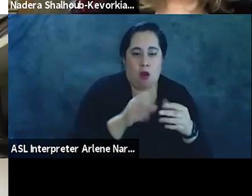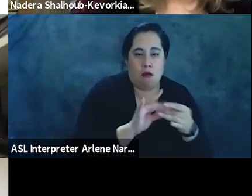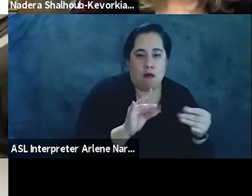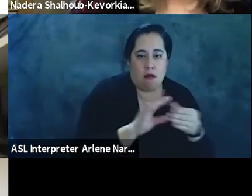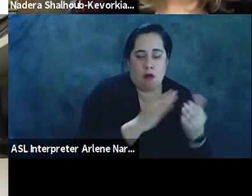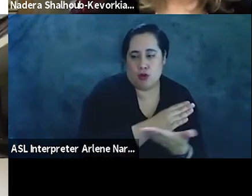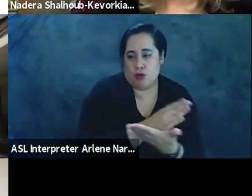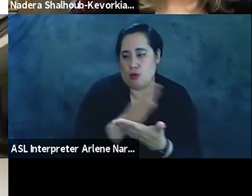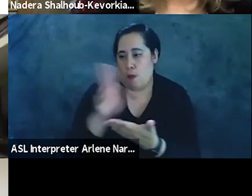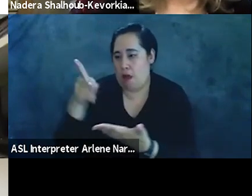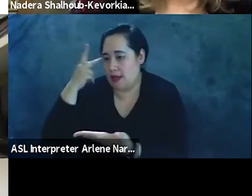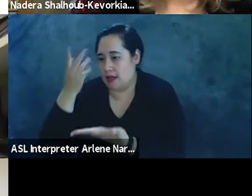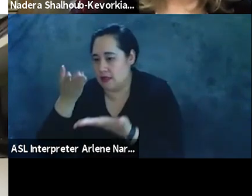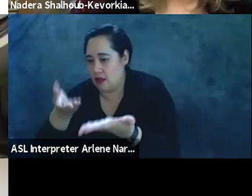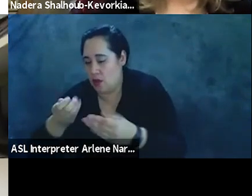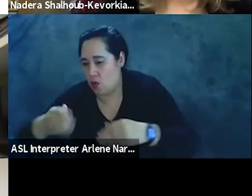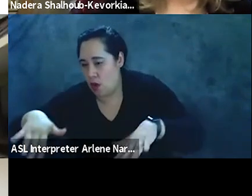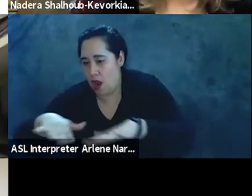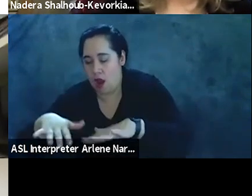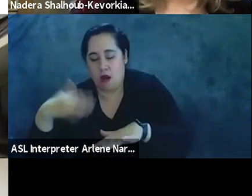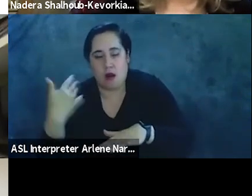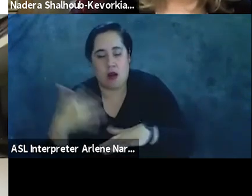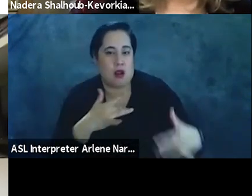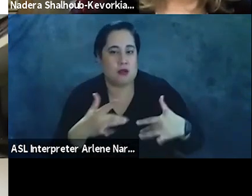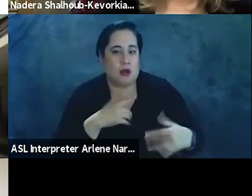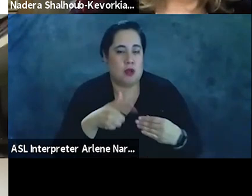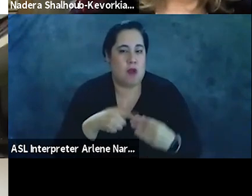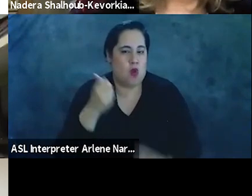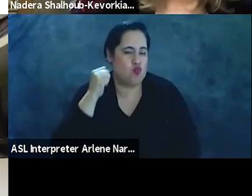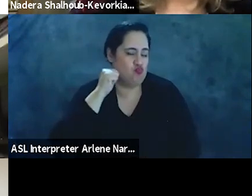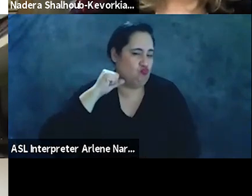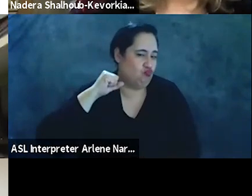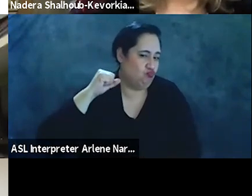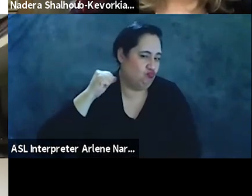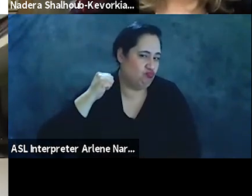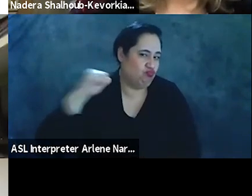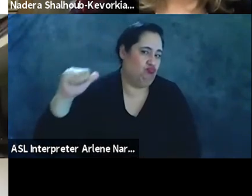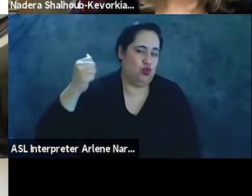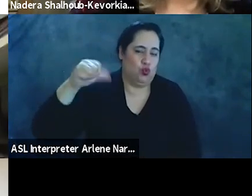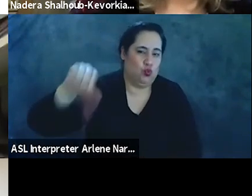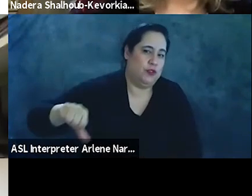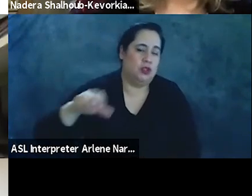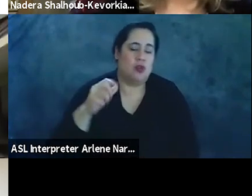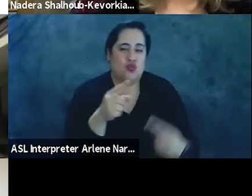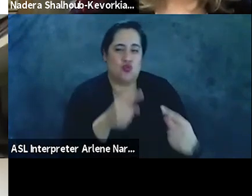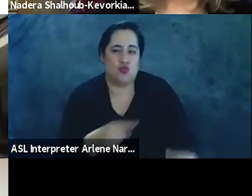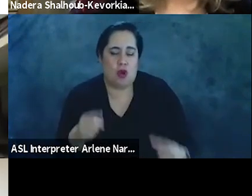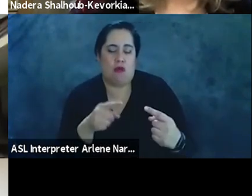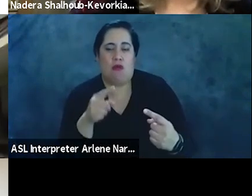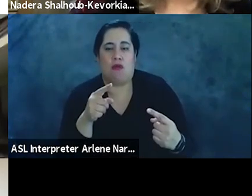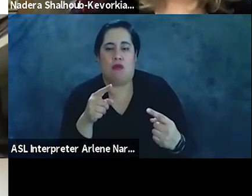politics on the ground uh concerns around refusal uh and uh the struggle to go